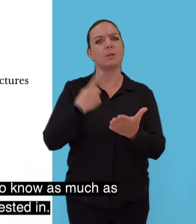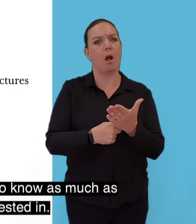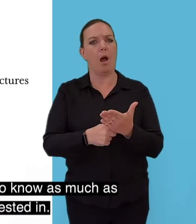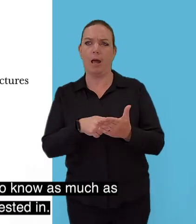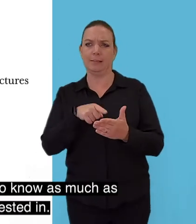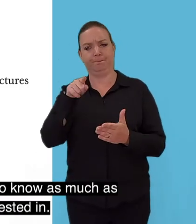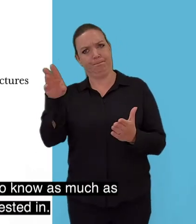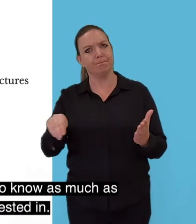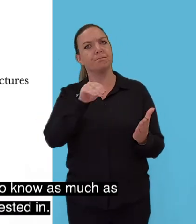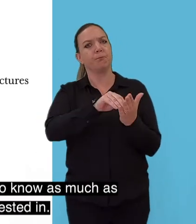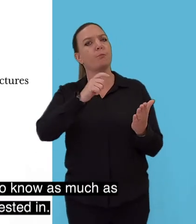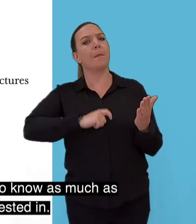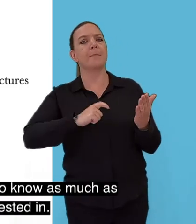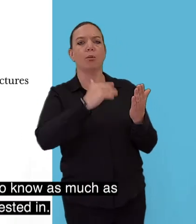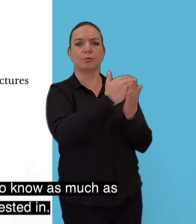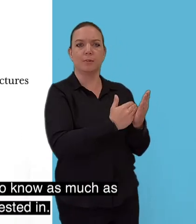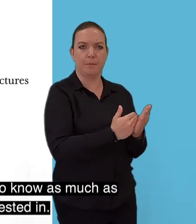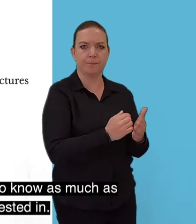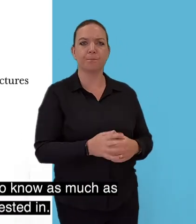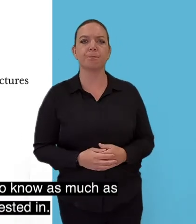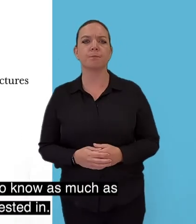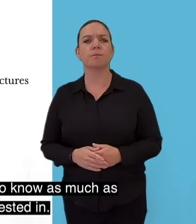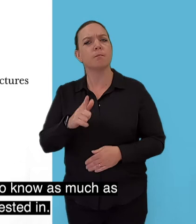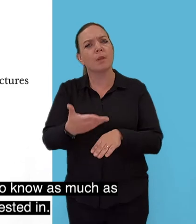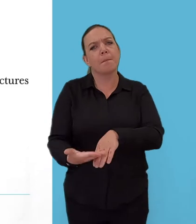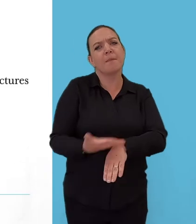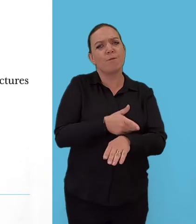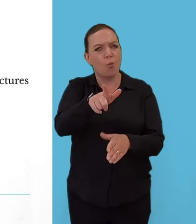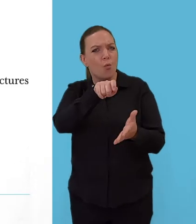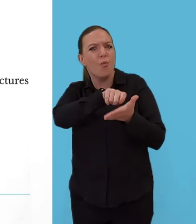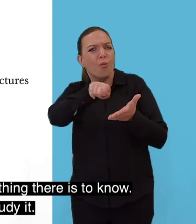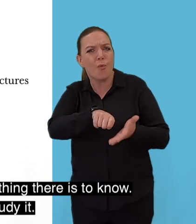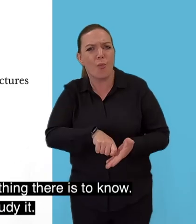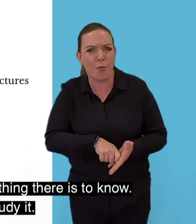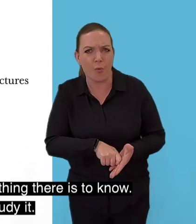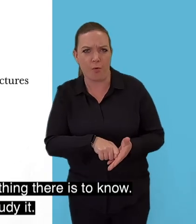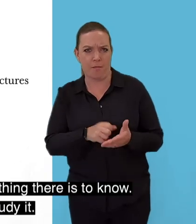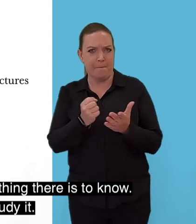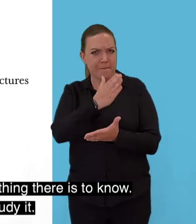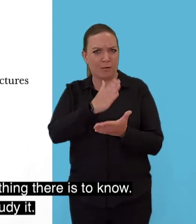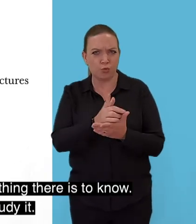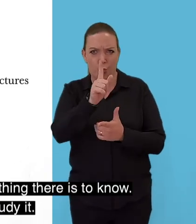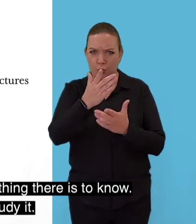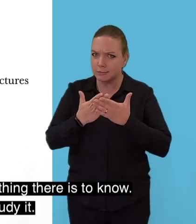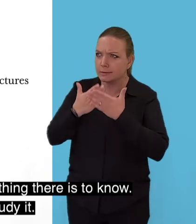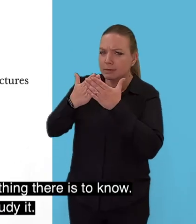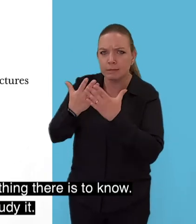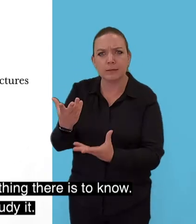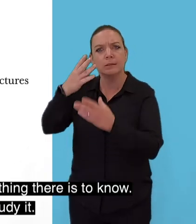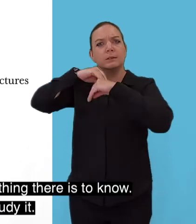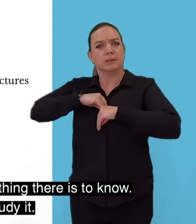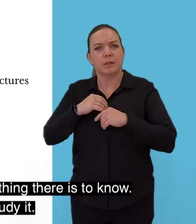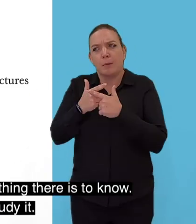Before starting your statement it's always good to know as much as you can about the subject you're interested in. Obviously no university expects you to know